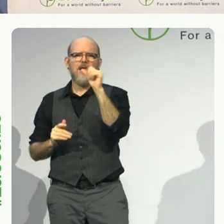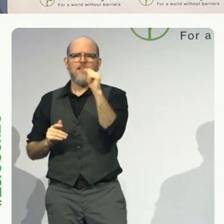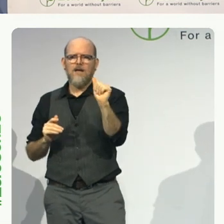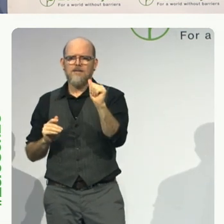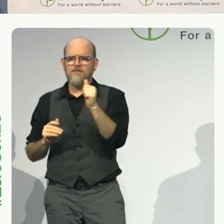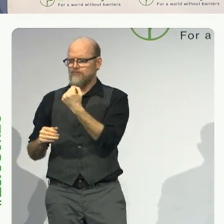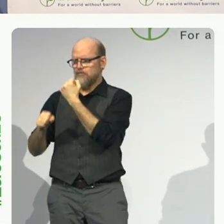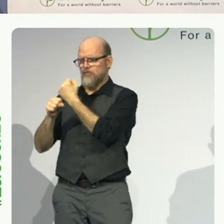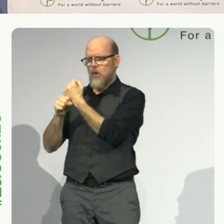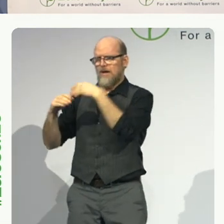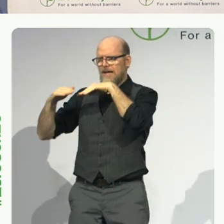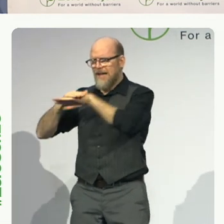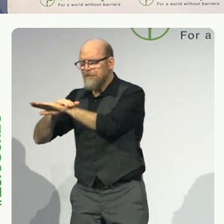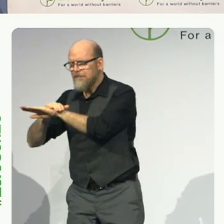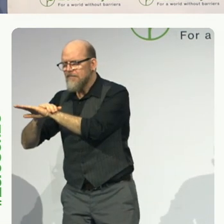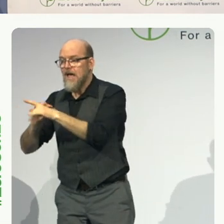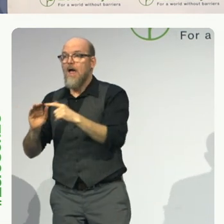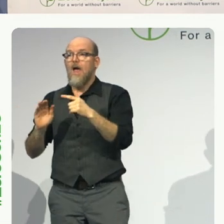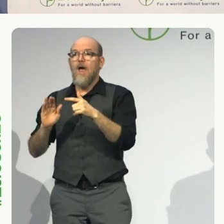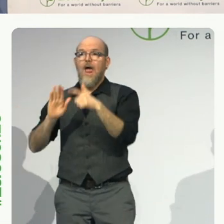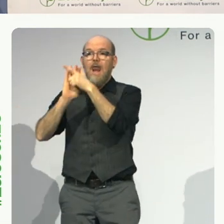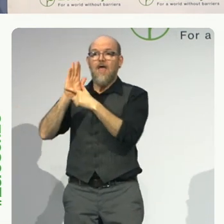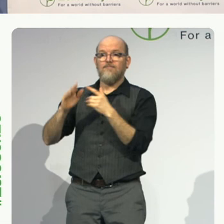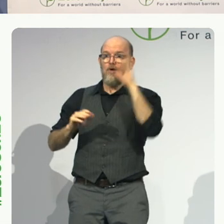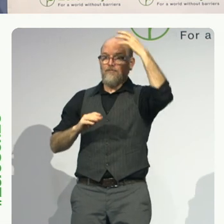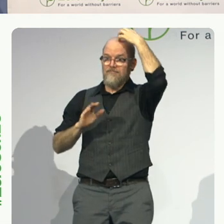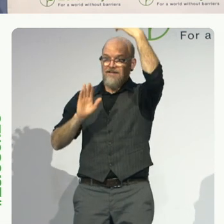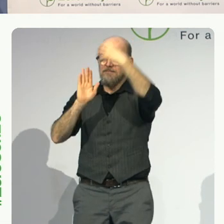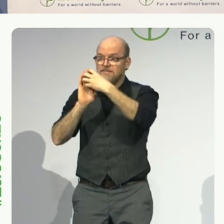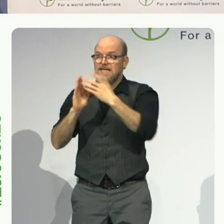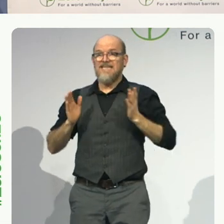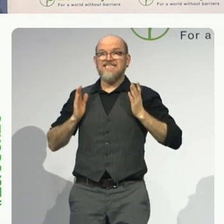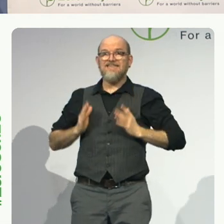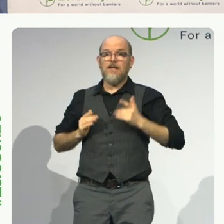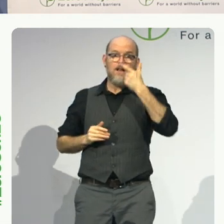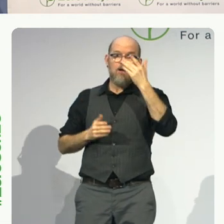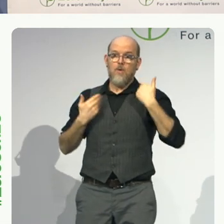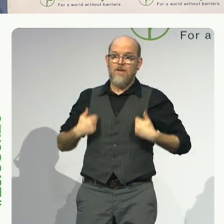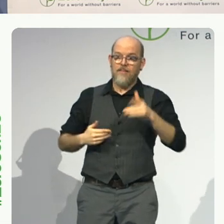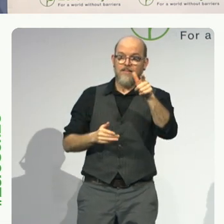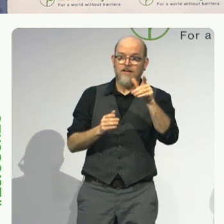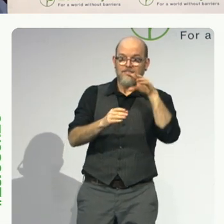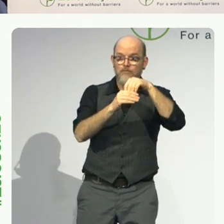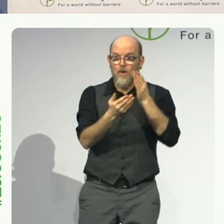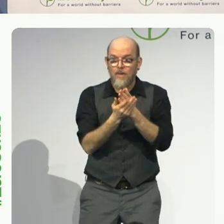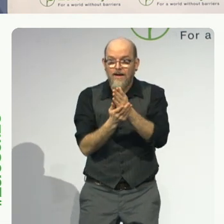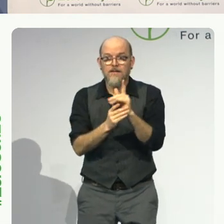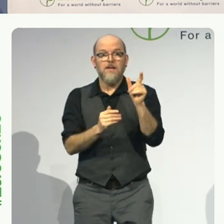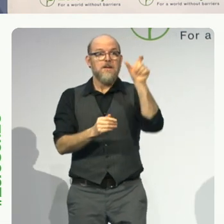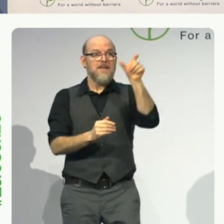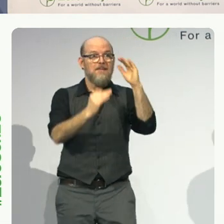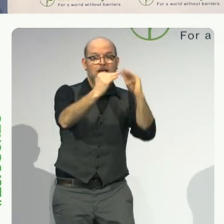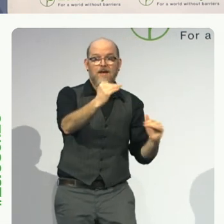constitutional equal rights, civil and political rights, all measures of equality for persons with disabilities. It's on our